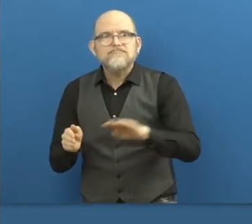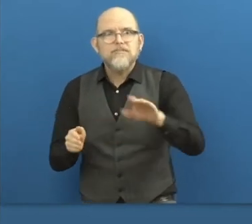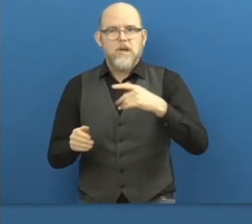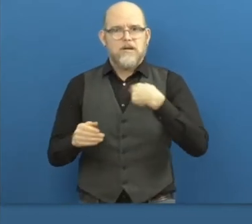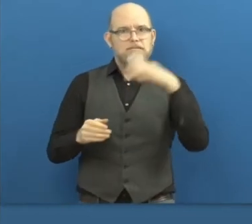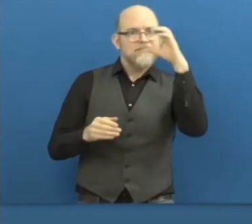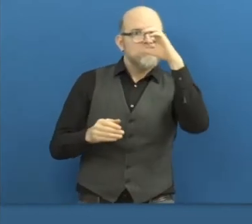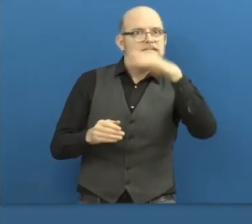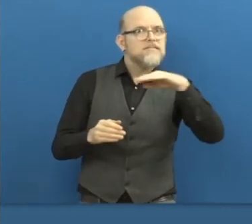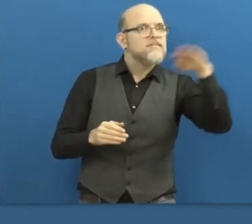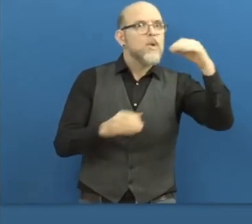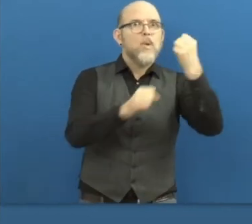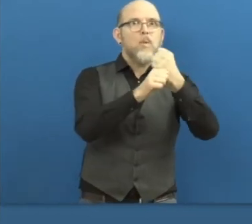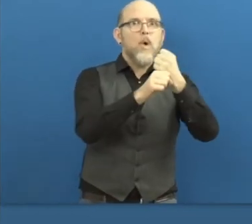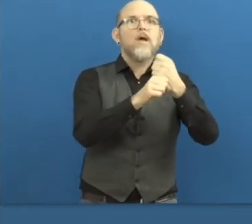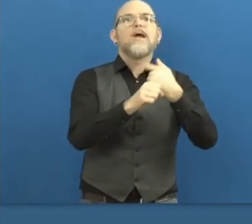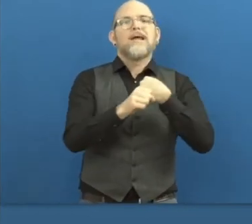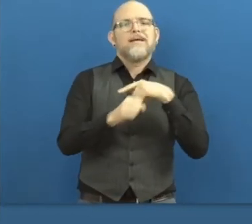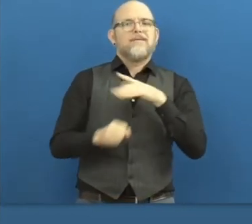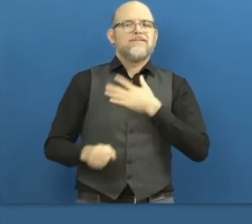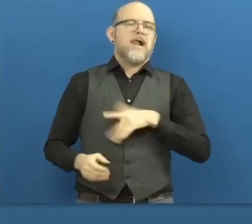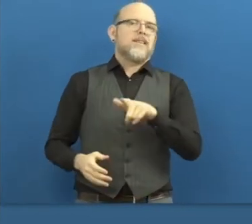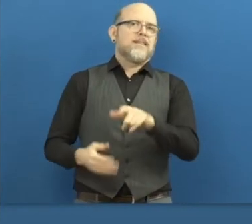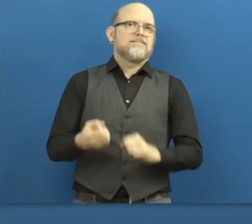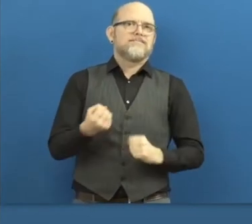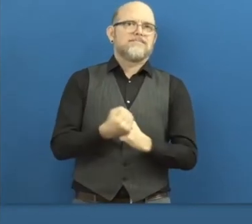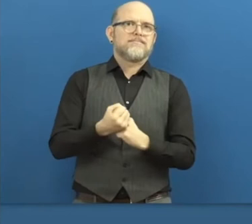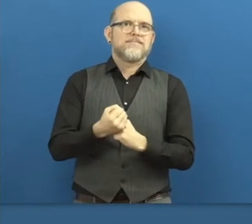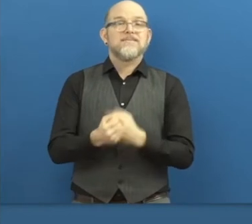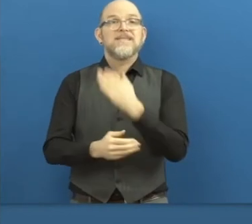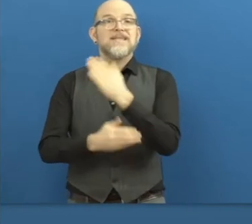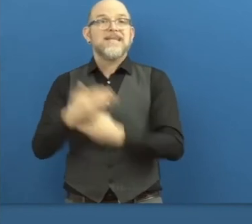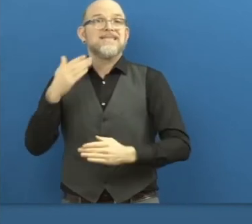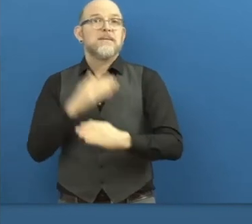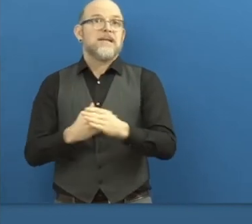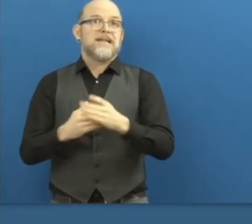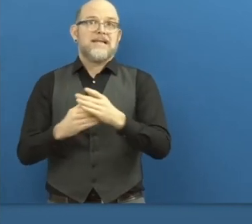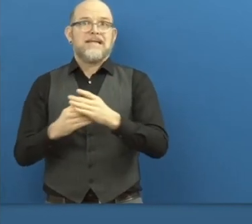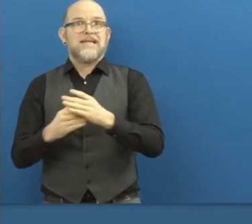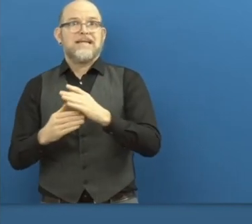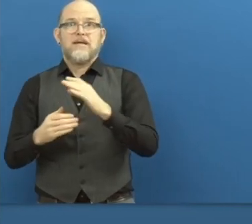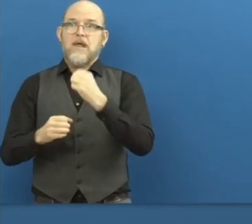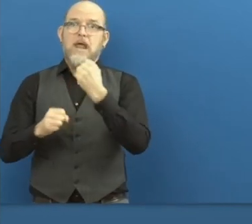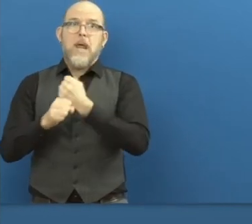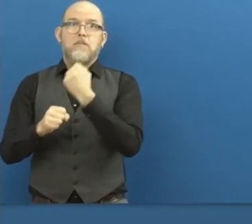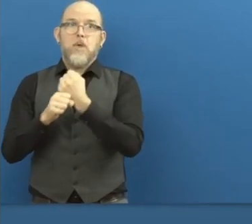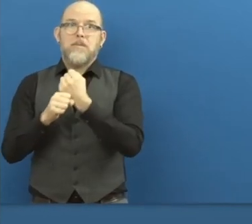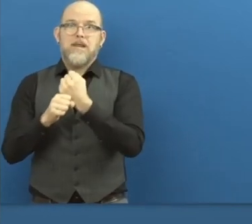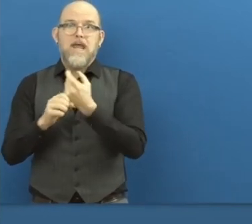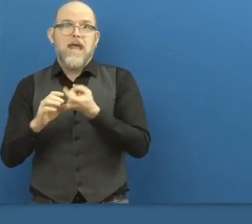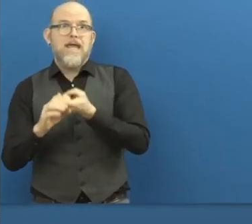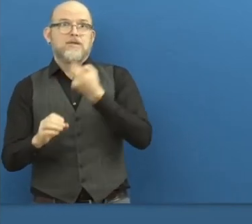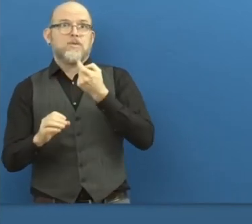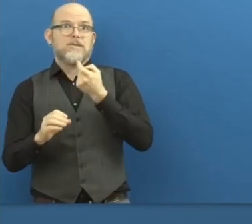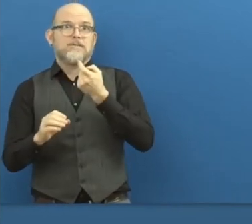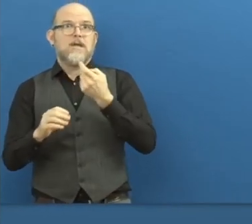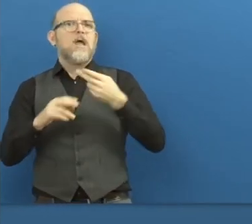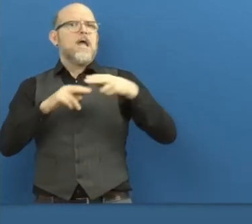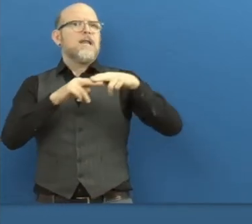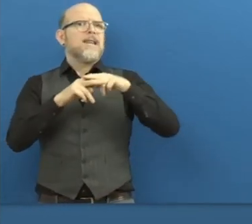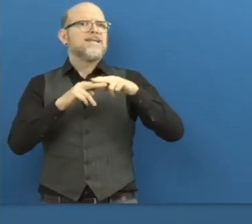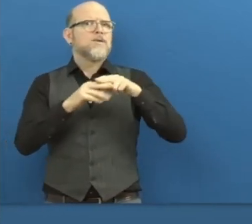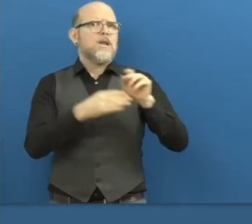The disability employment source at the National Business and Disability Council at the Viscardi Center is